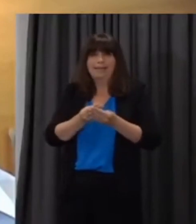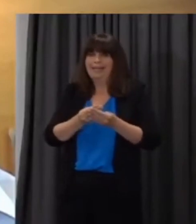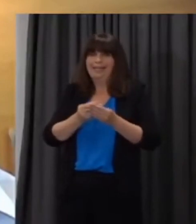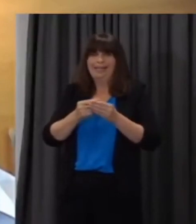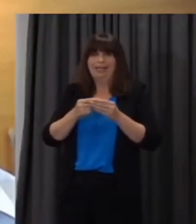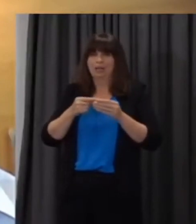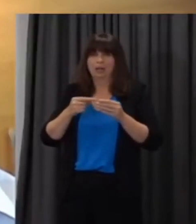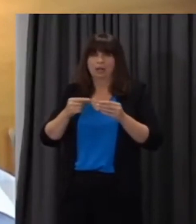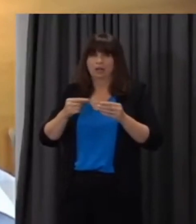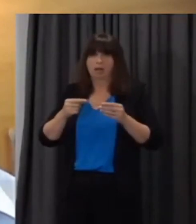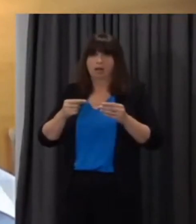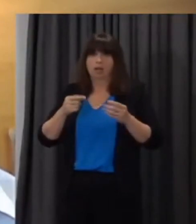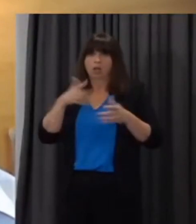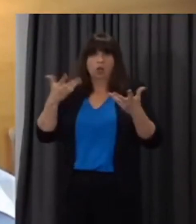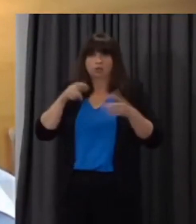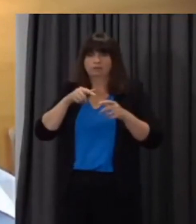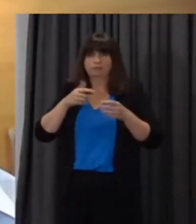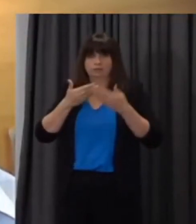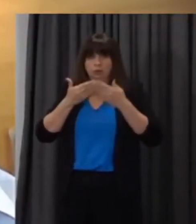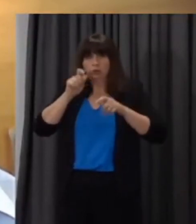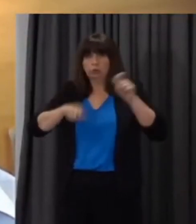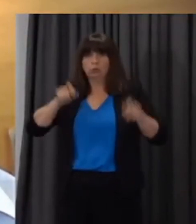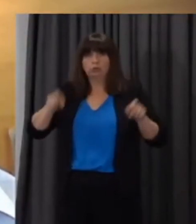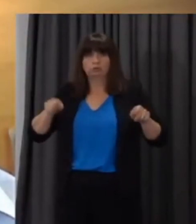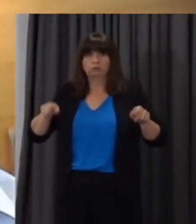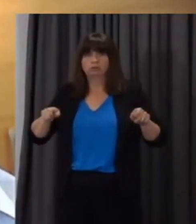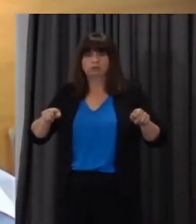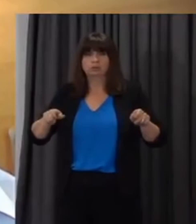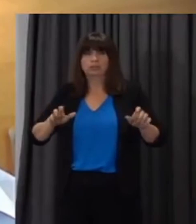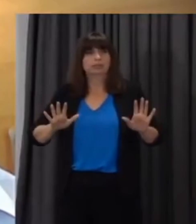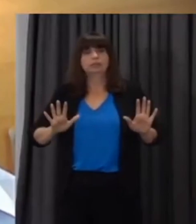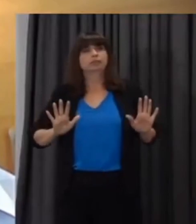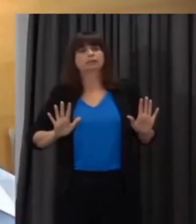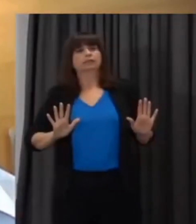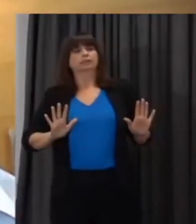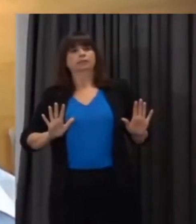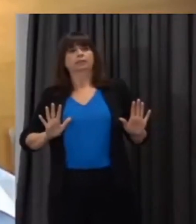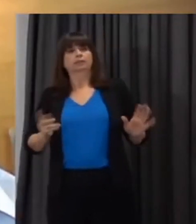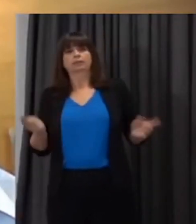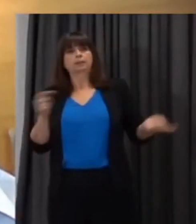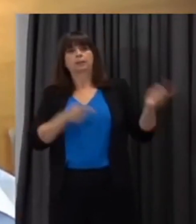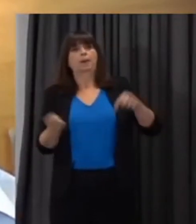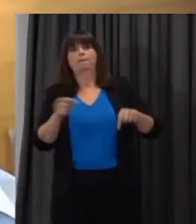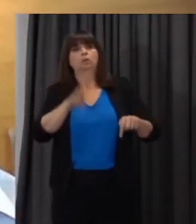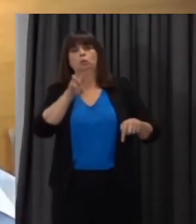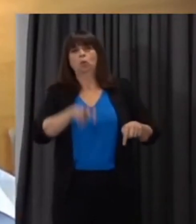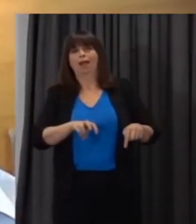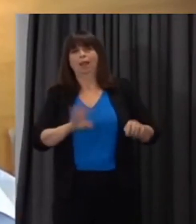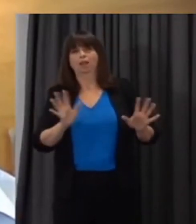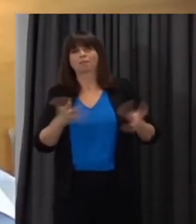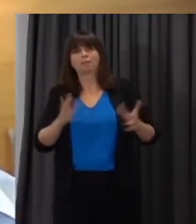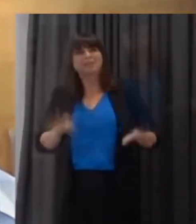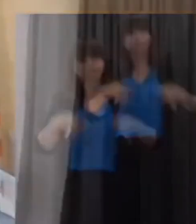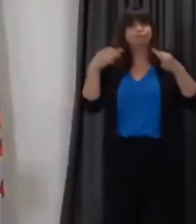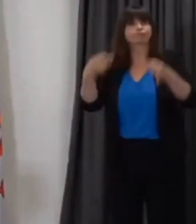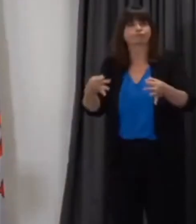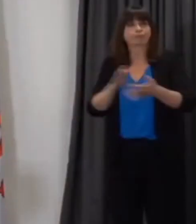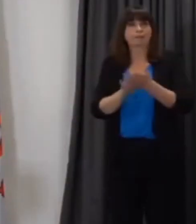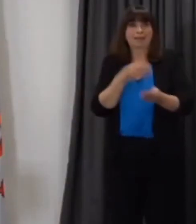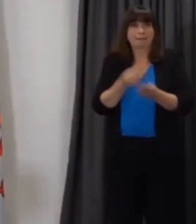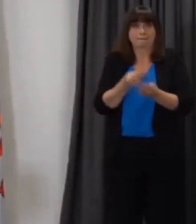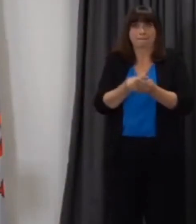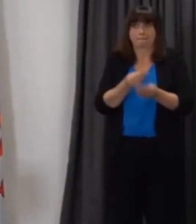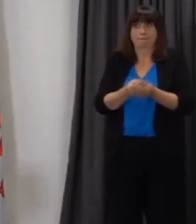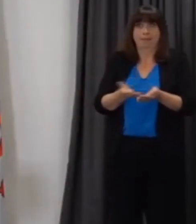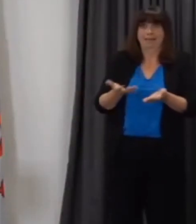thousands of students uh not coming into wales for the next academic year or to learn their studies um for a further year yes of course